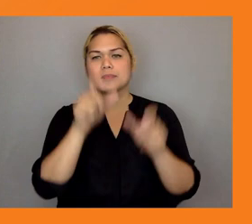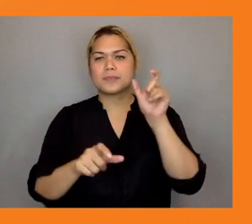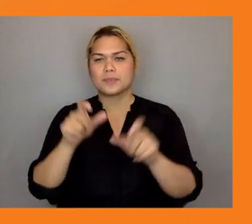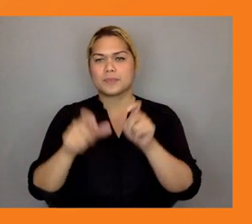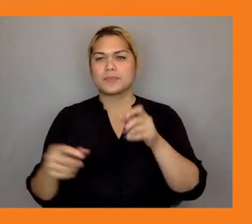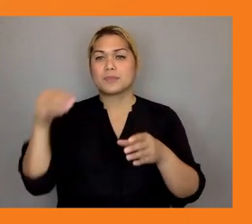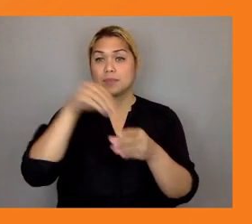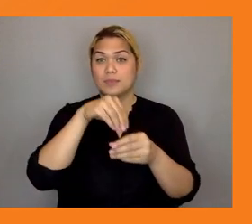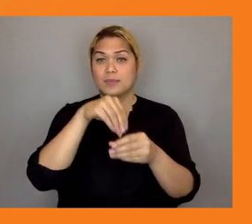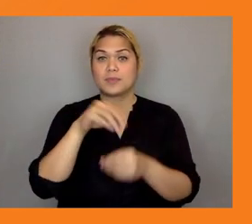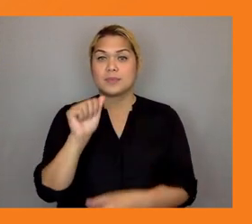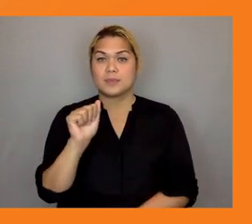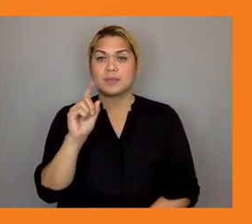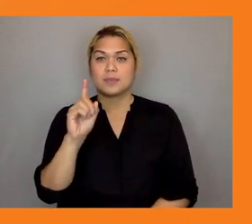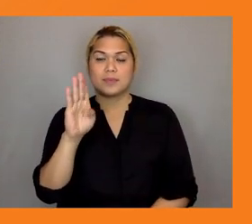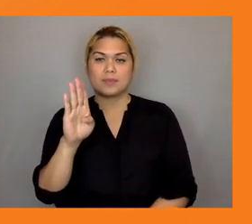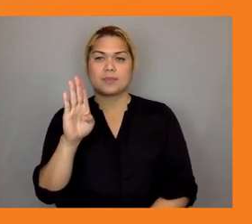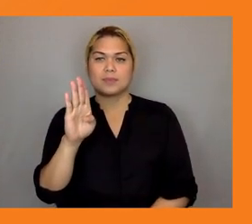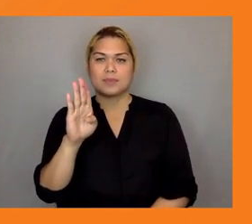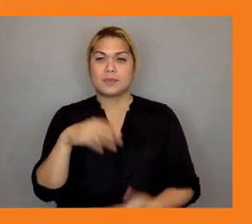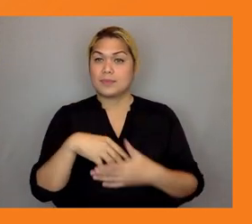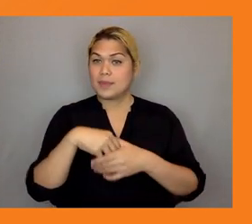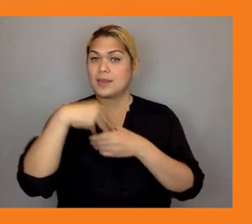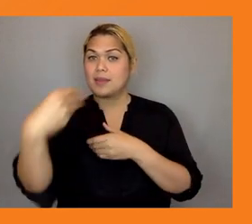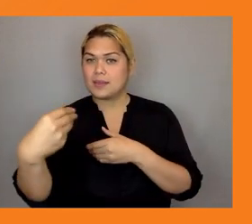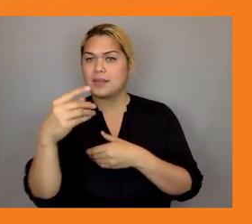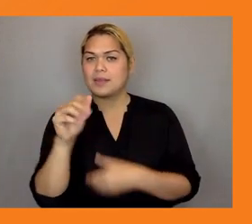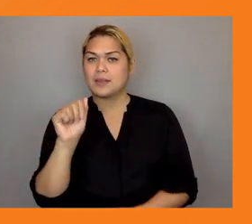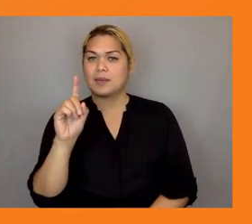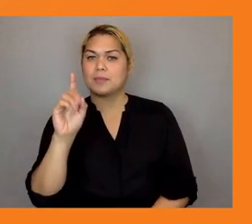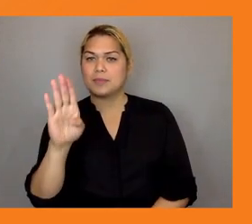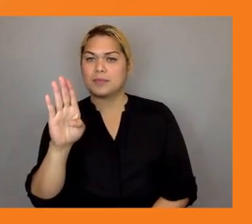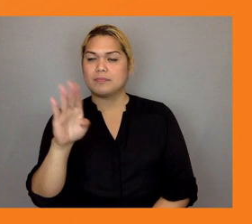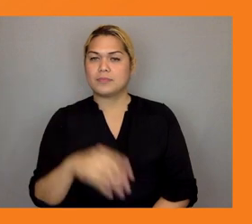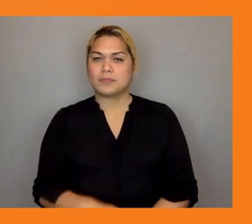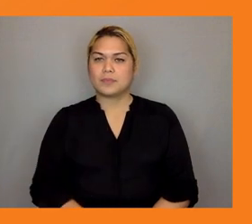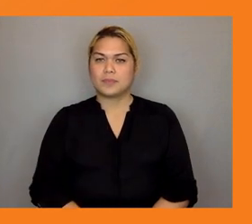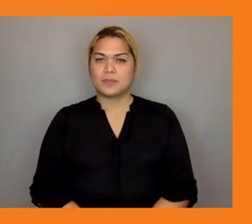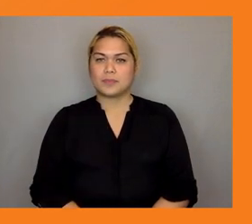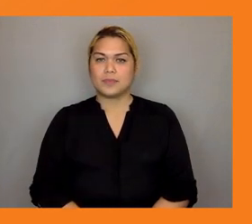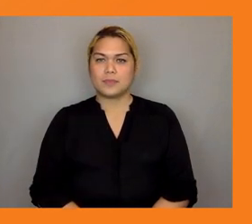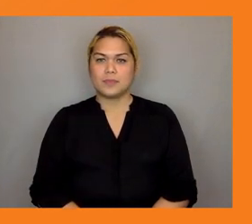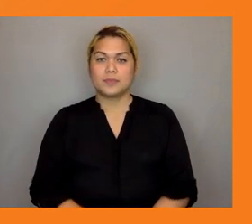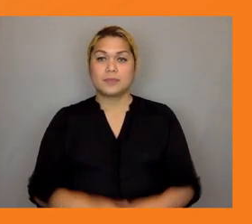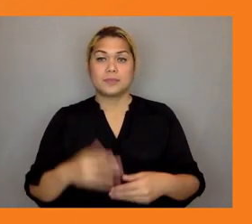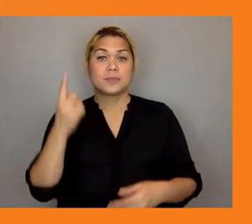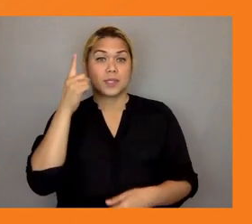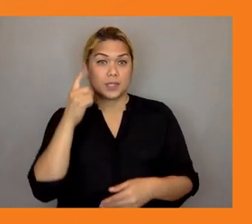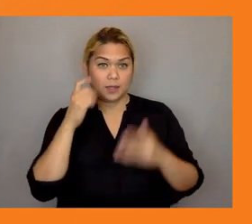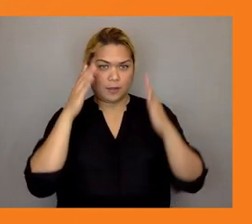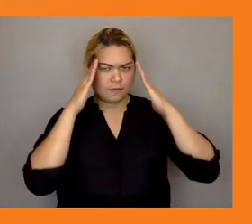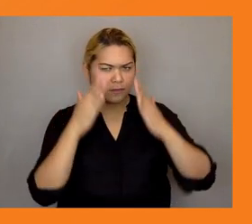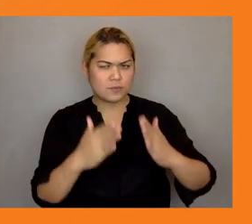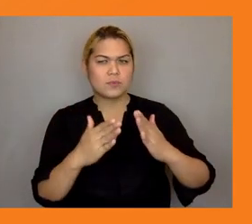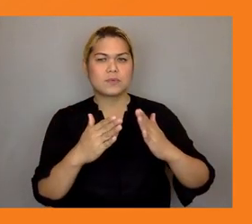you know for example the initial focus was a lot around jobs um which is still a critical